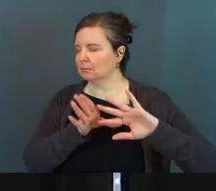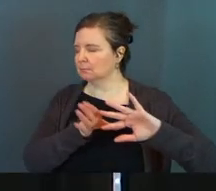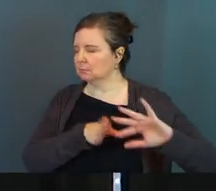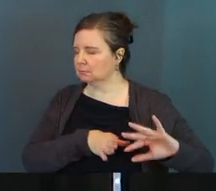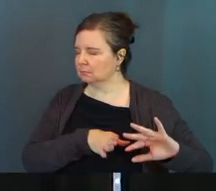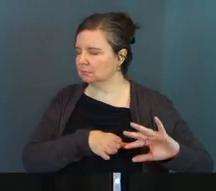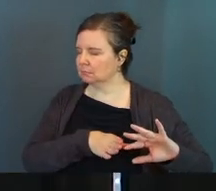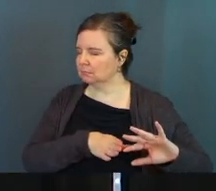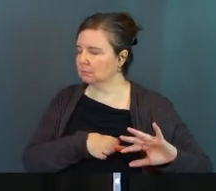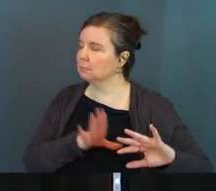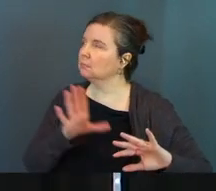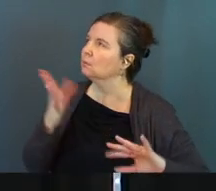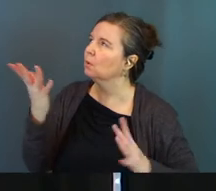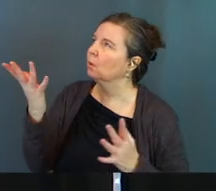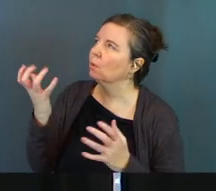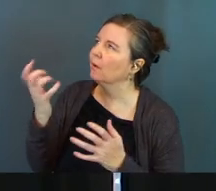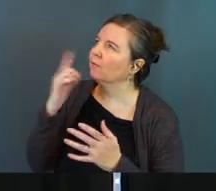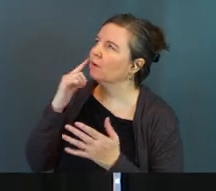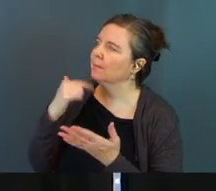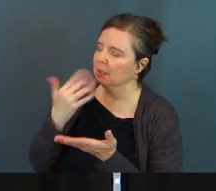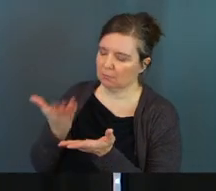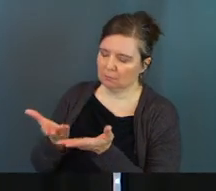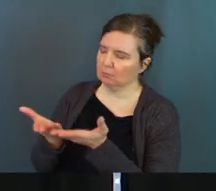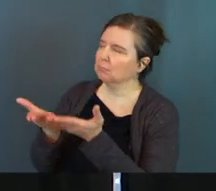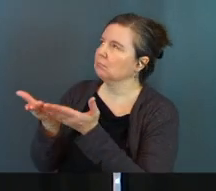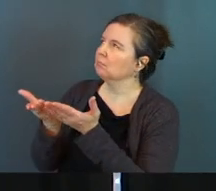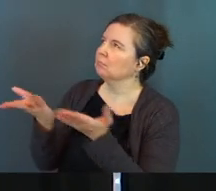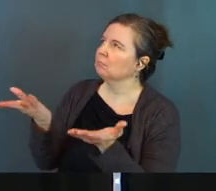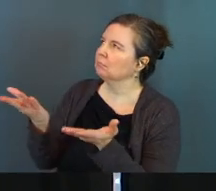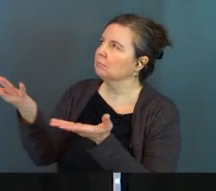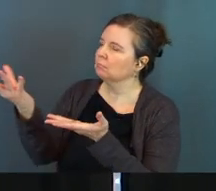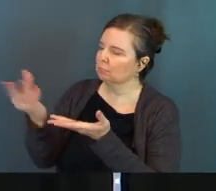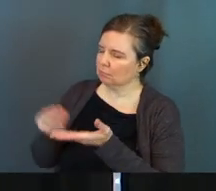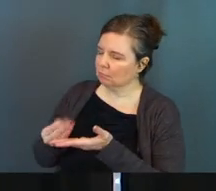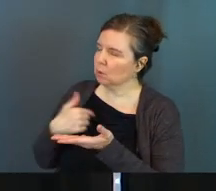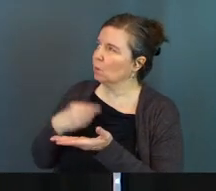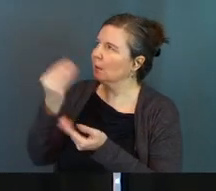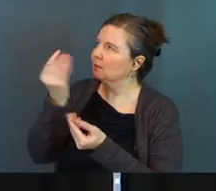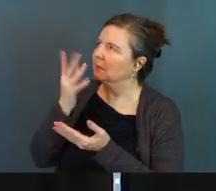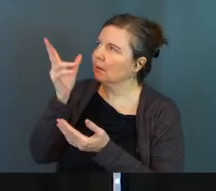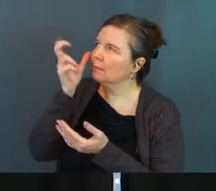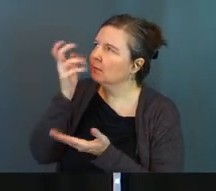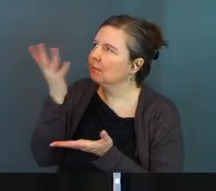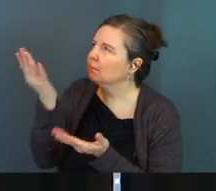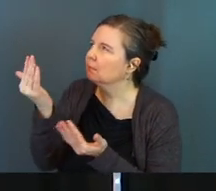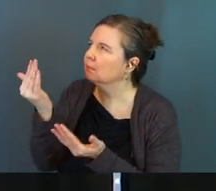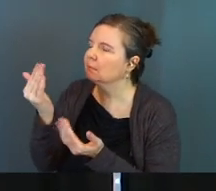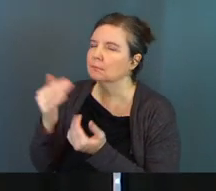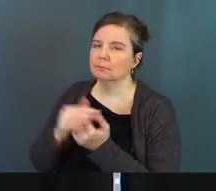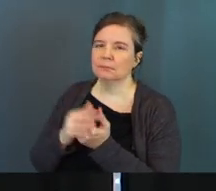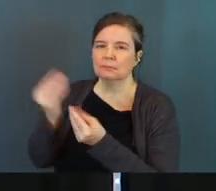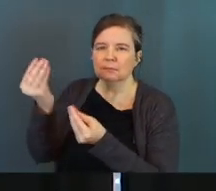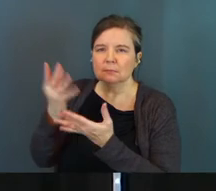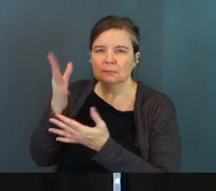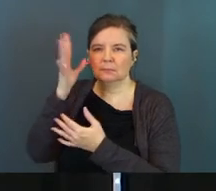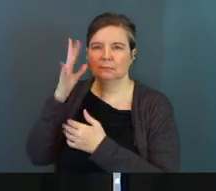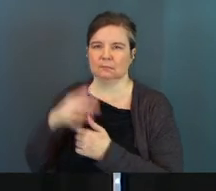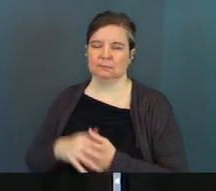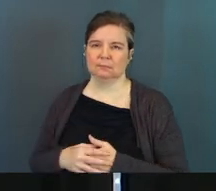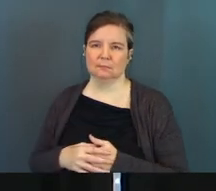stuff that's happening, and say, God, what do you have for me right now? What do you want to say to me, Lord? Whisper to me, Father.